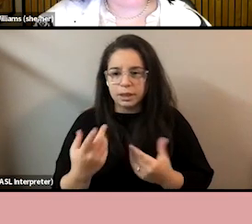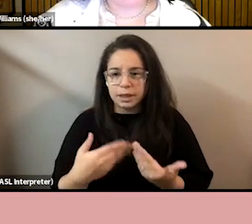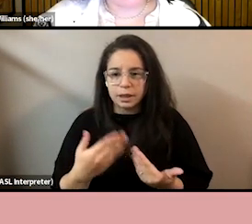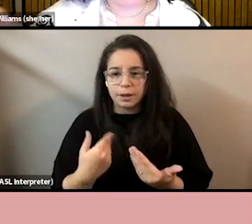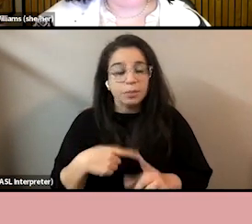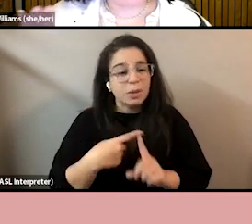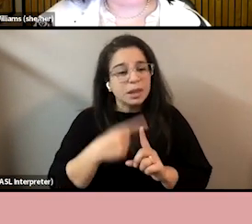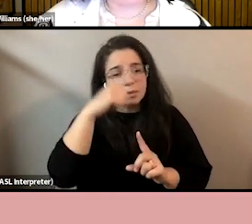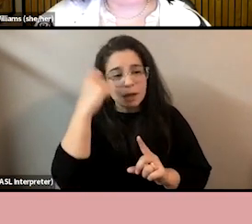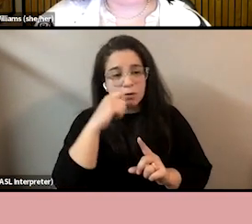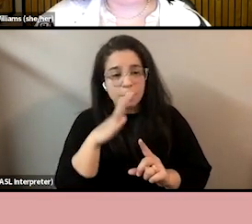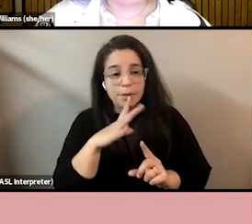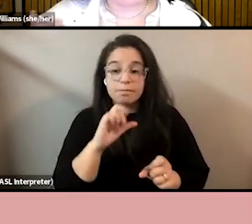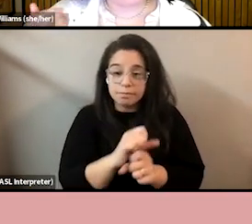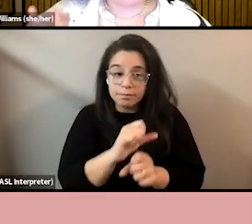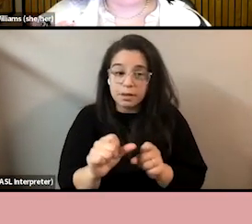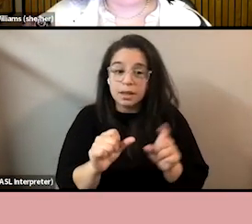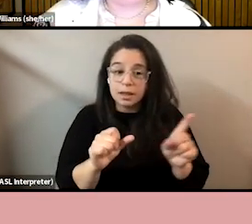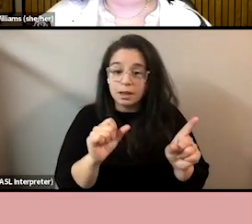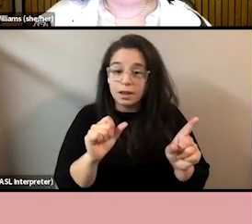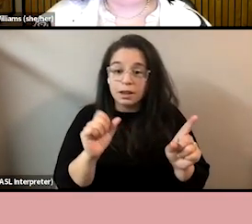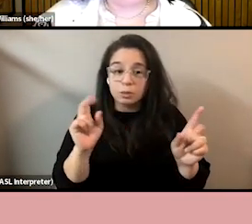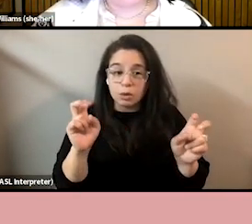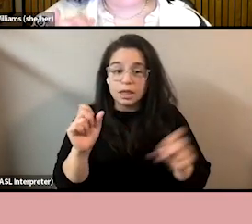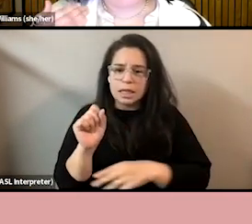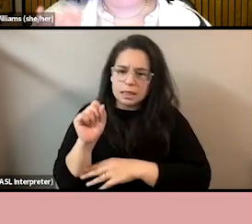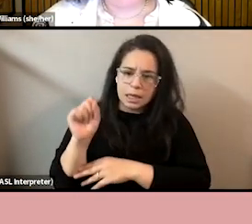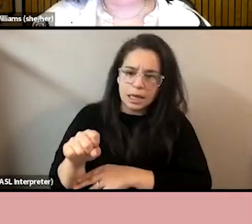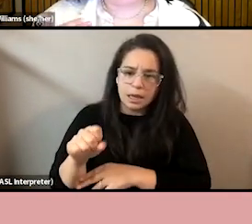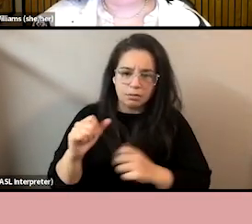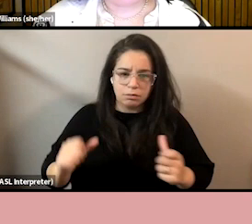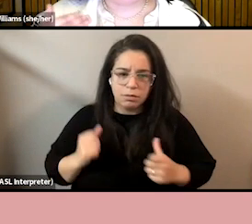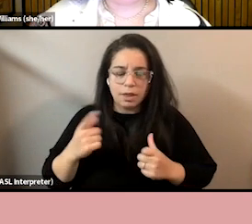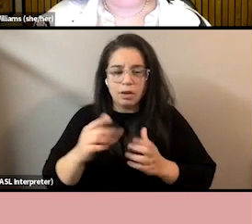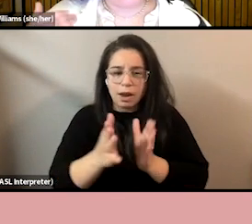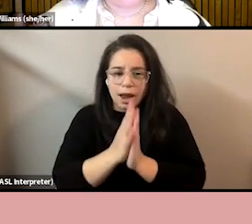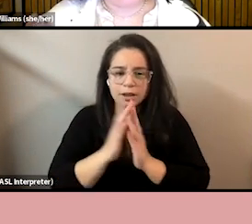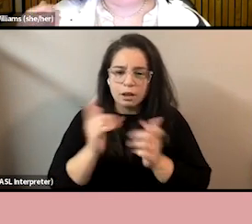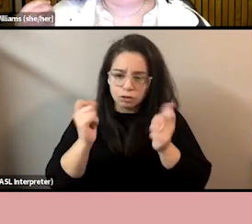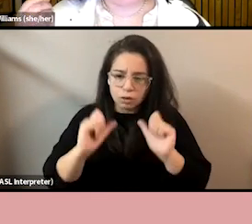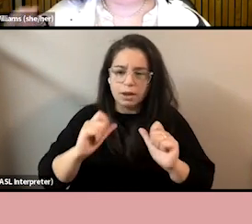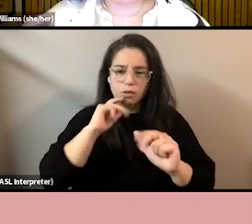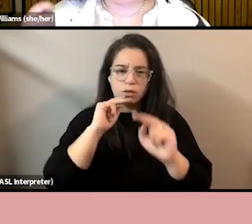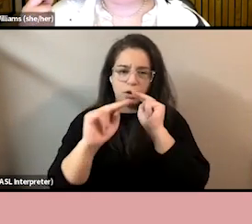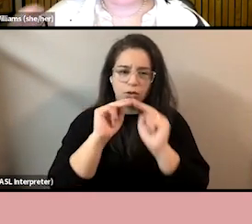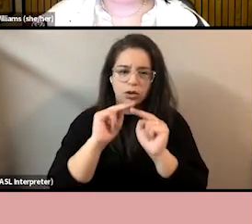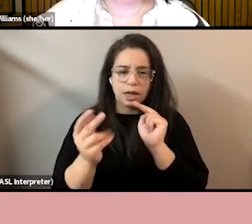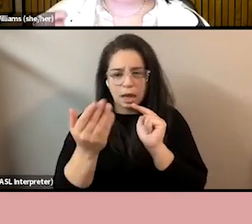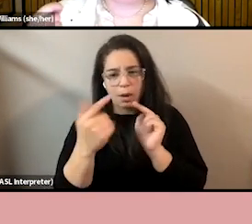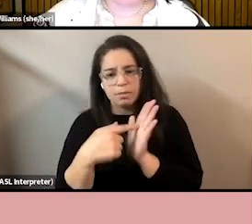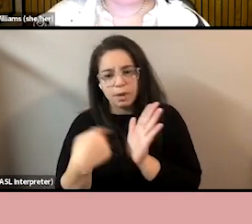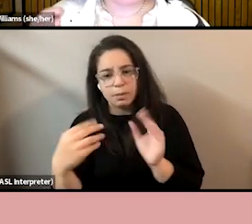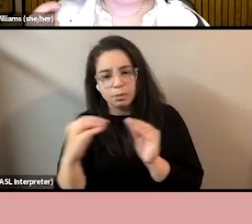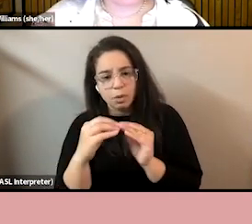are, in fact, according to this data, leaning in. They are asking for and trying to negotiate pay